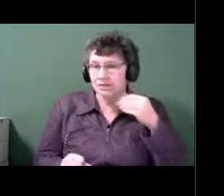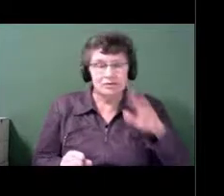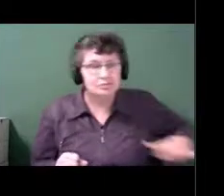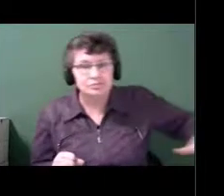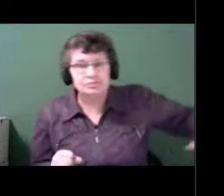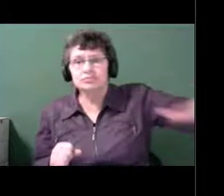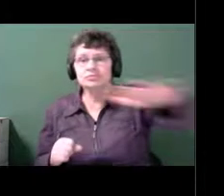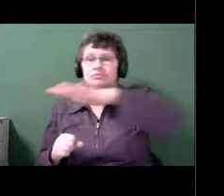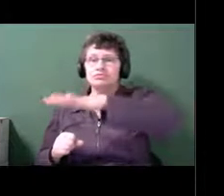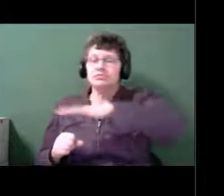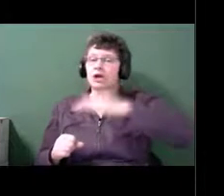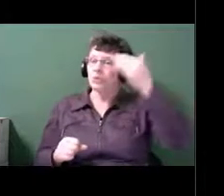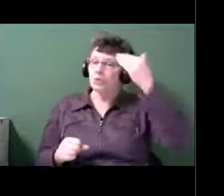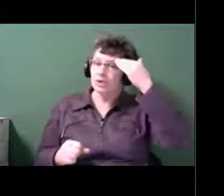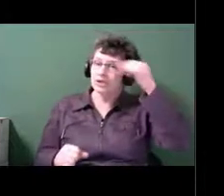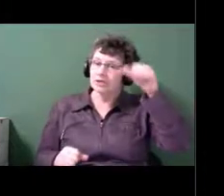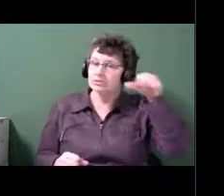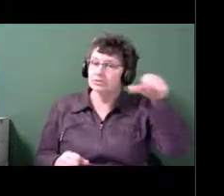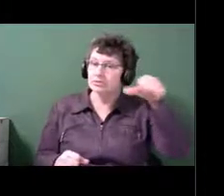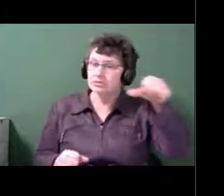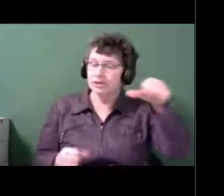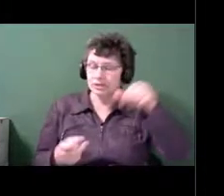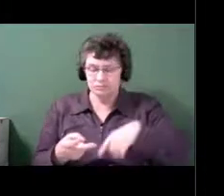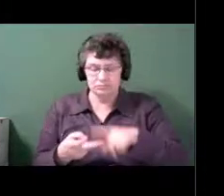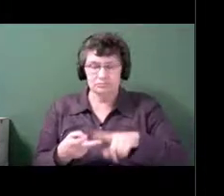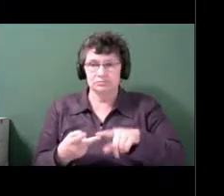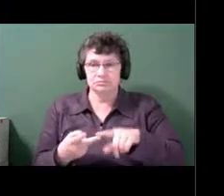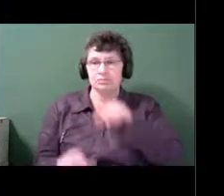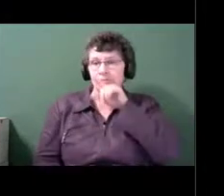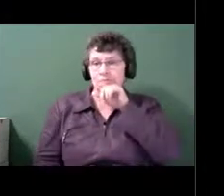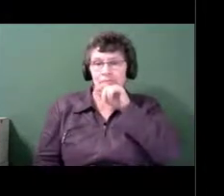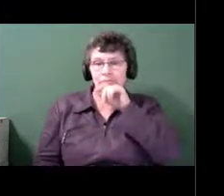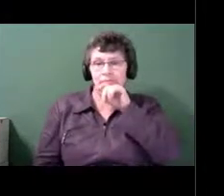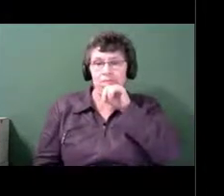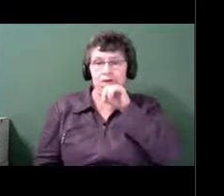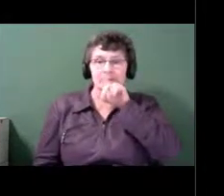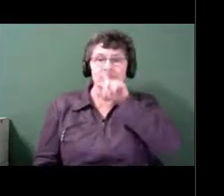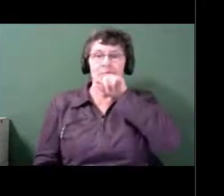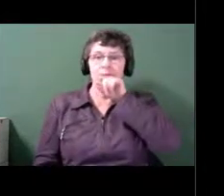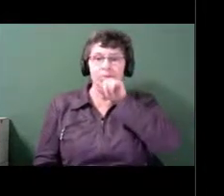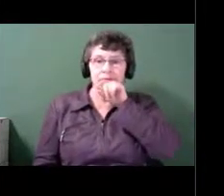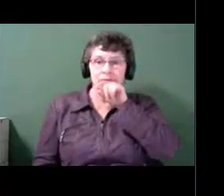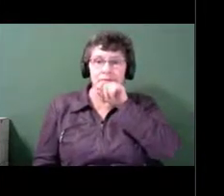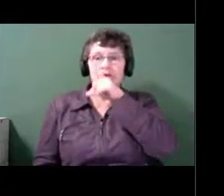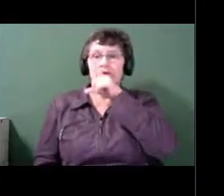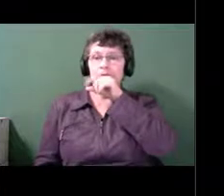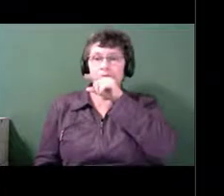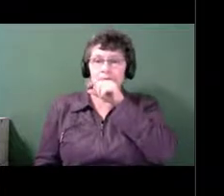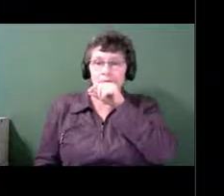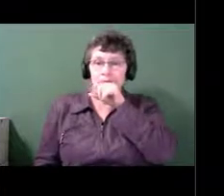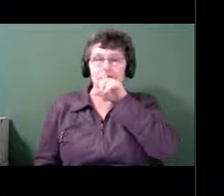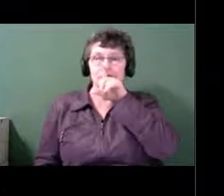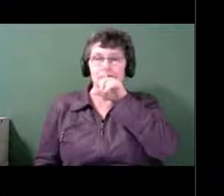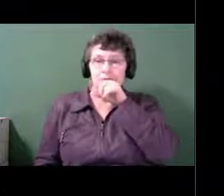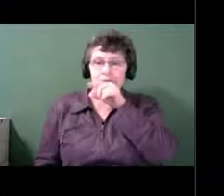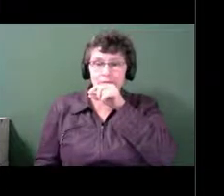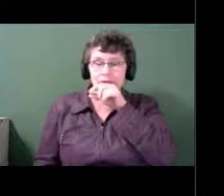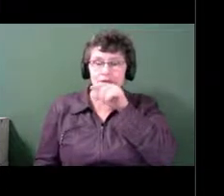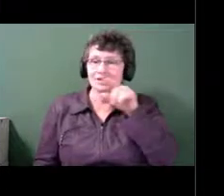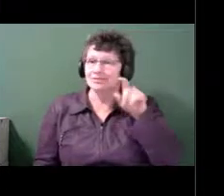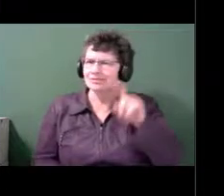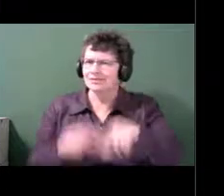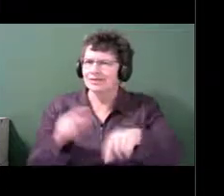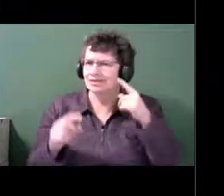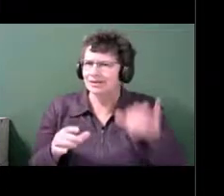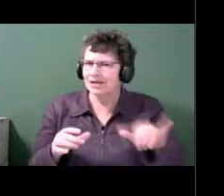we know if there's a piece of art in the room when we use our vision. And it's also important for monitoring ourselves.